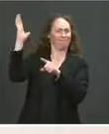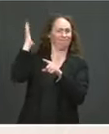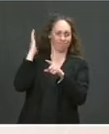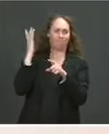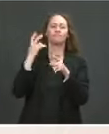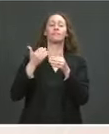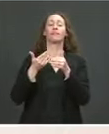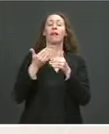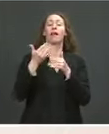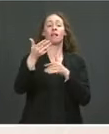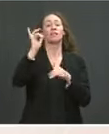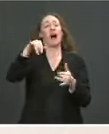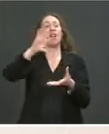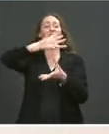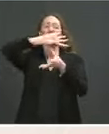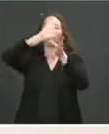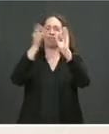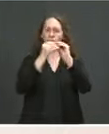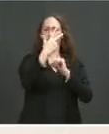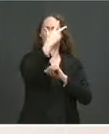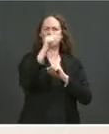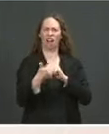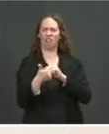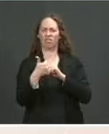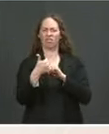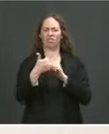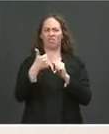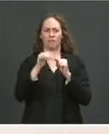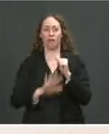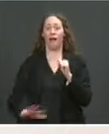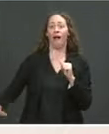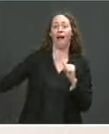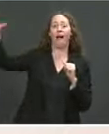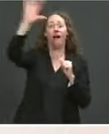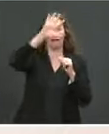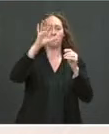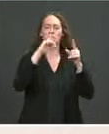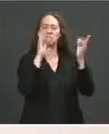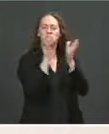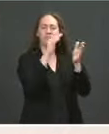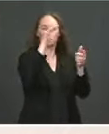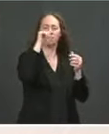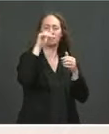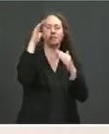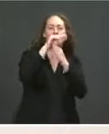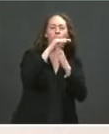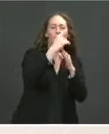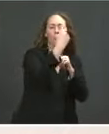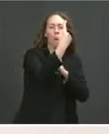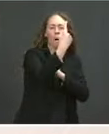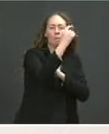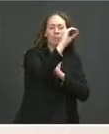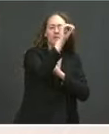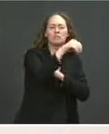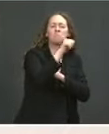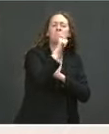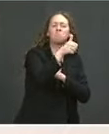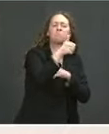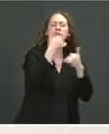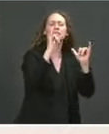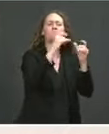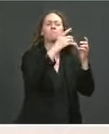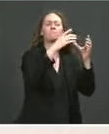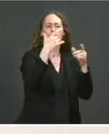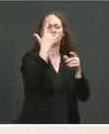which is not the top 1%. It's not even the top one-half of 1%. We're talking about three-tenths of a percent.